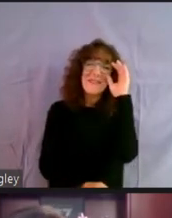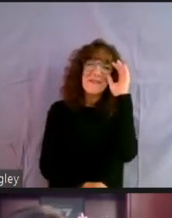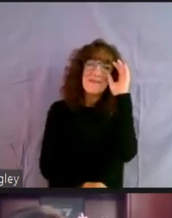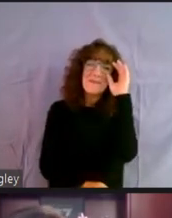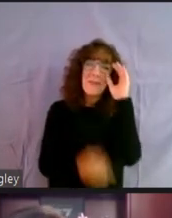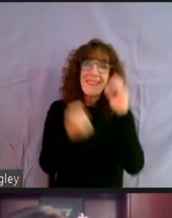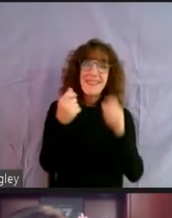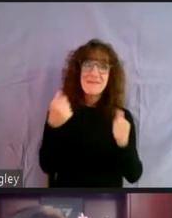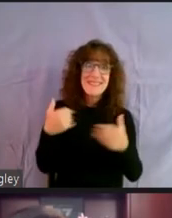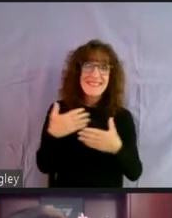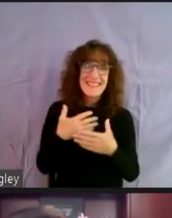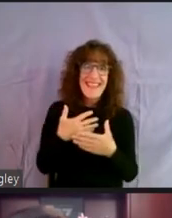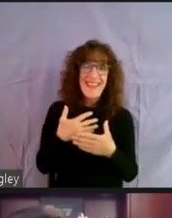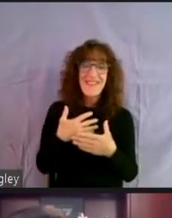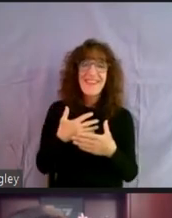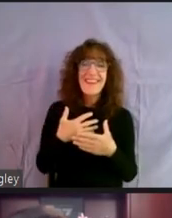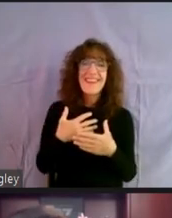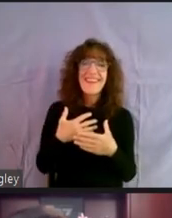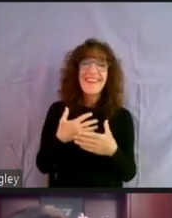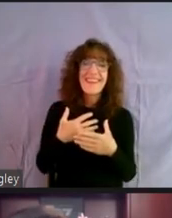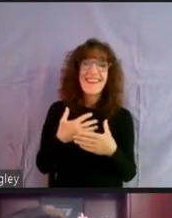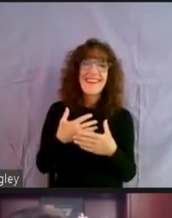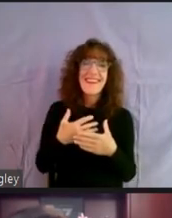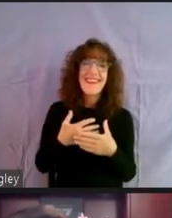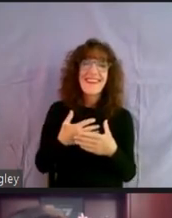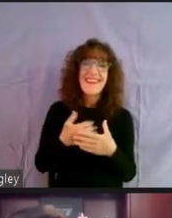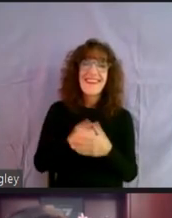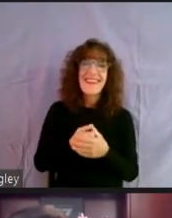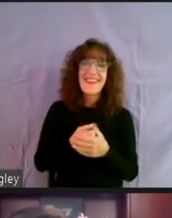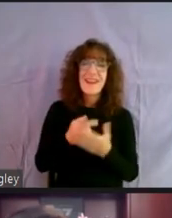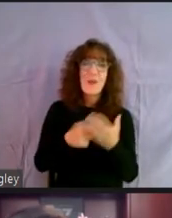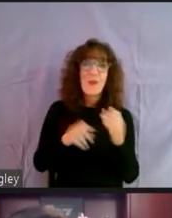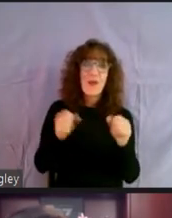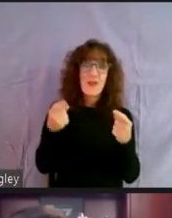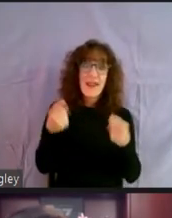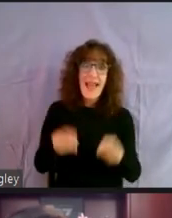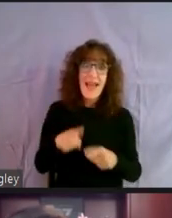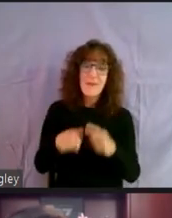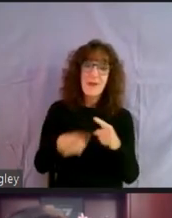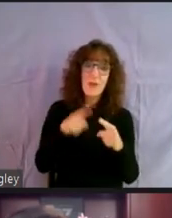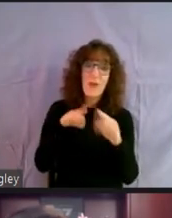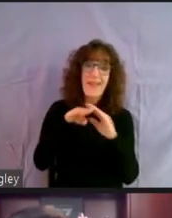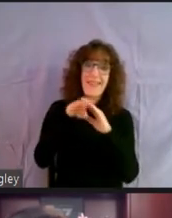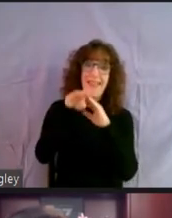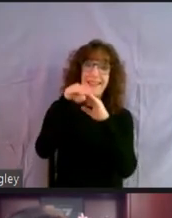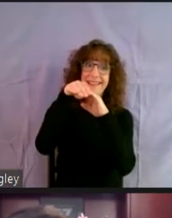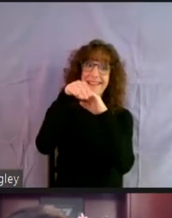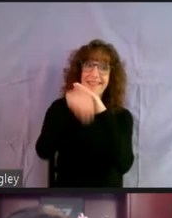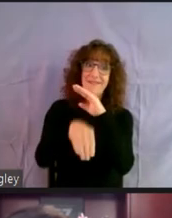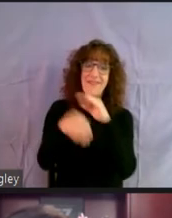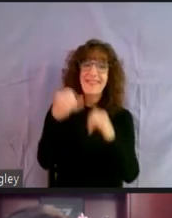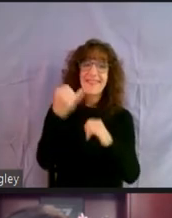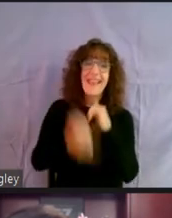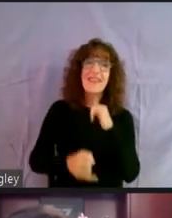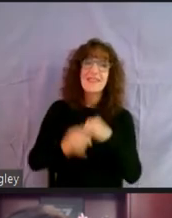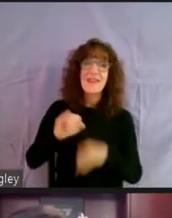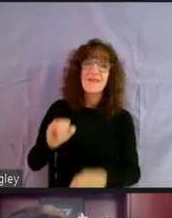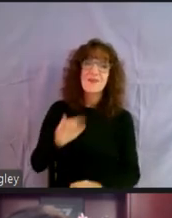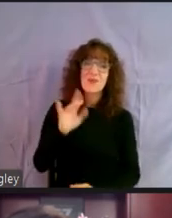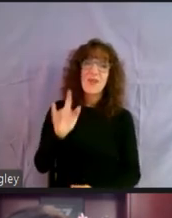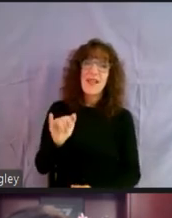it's a little scary though, that, that, um, what could be happening when we hit that cliff at the end of July. And, uh,